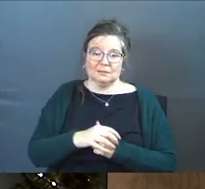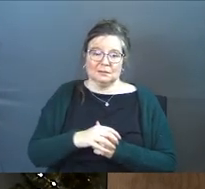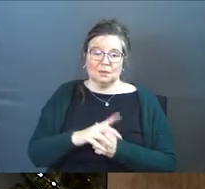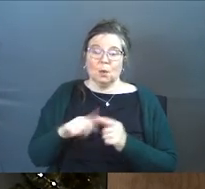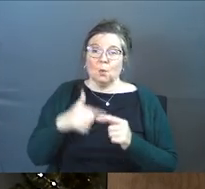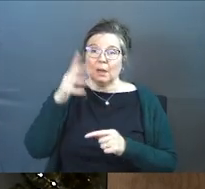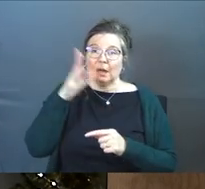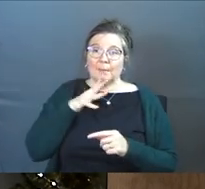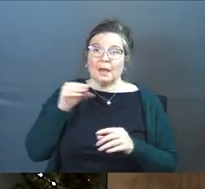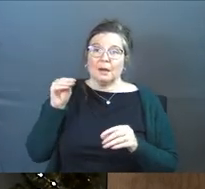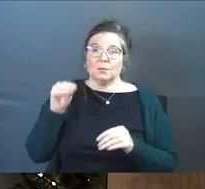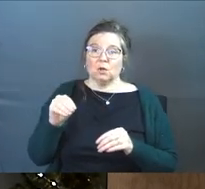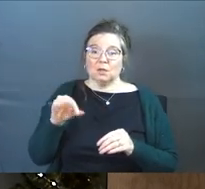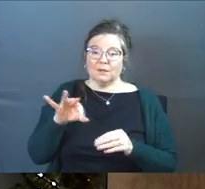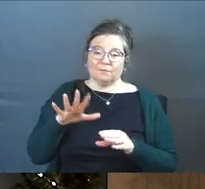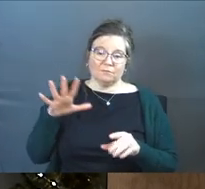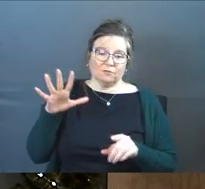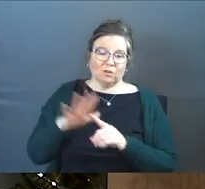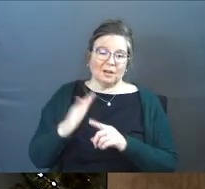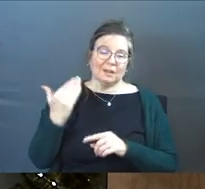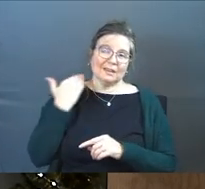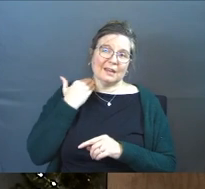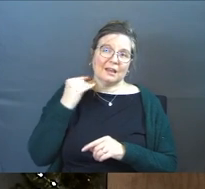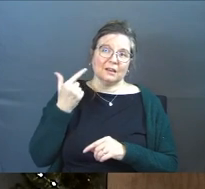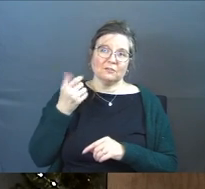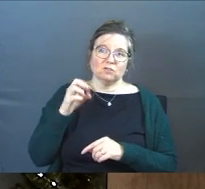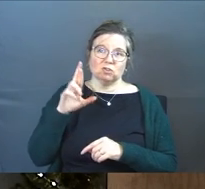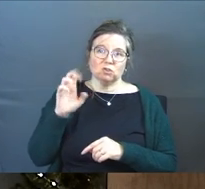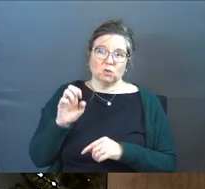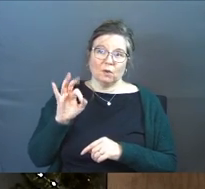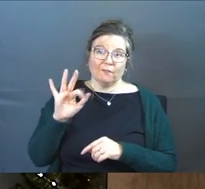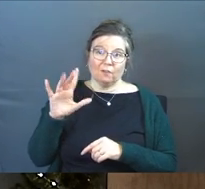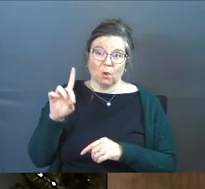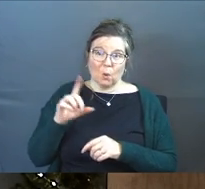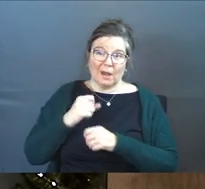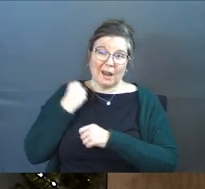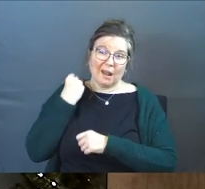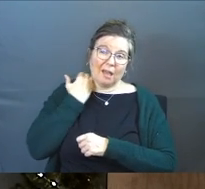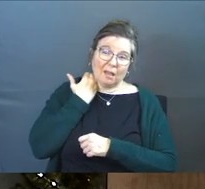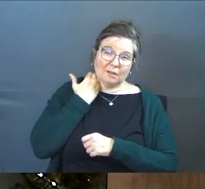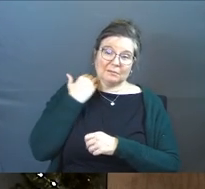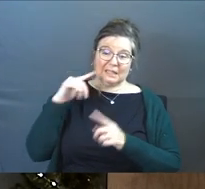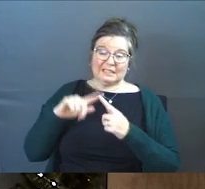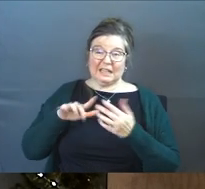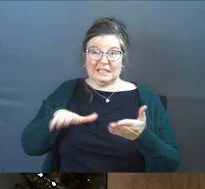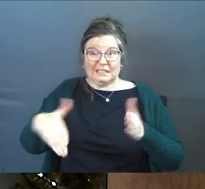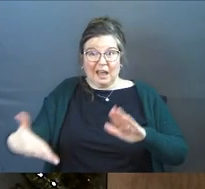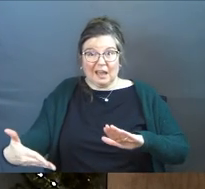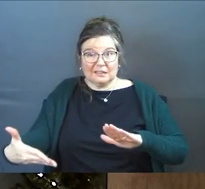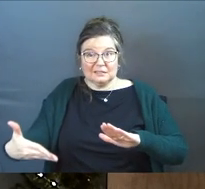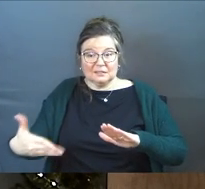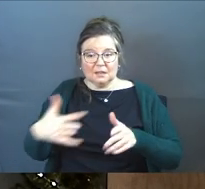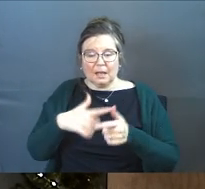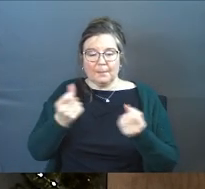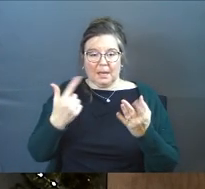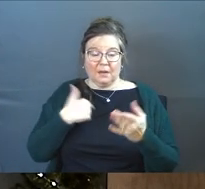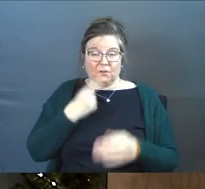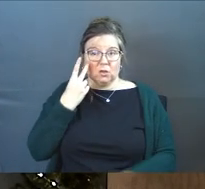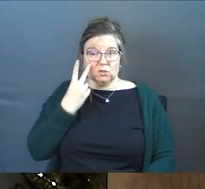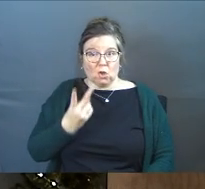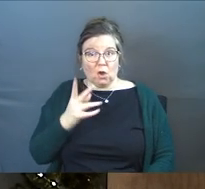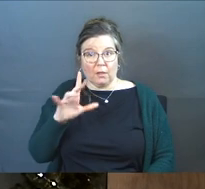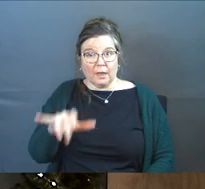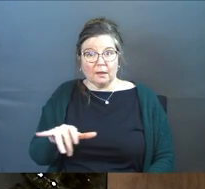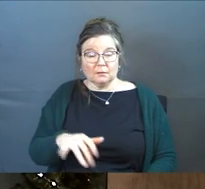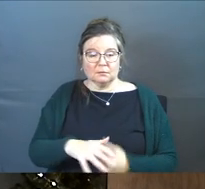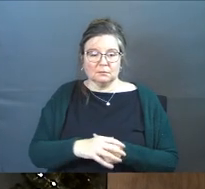When a man put his foot on the neck of George Floyd and held it there until he died and many of us saw